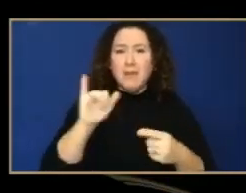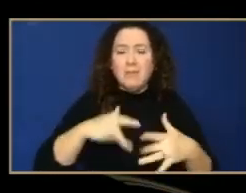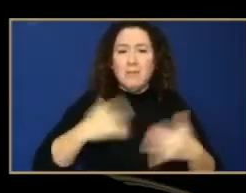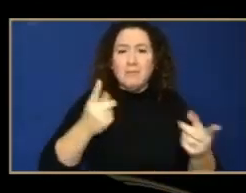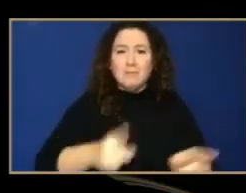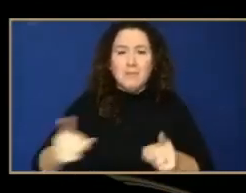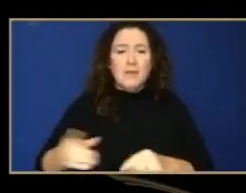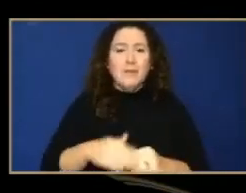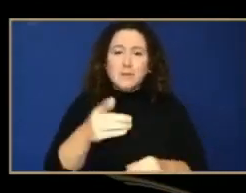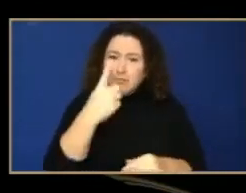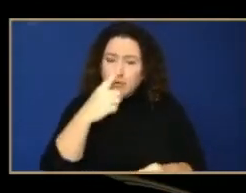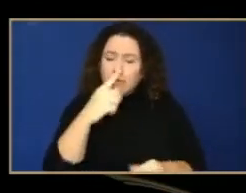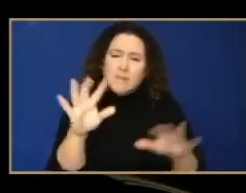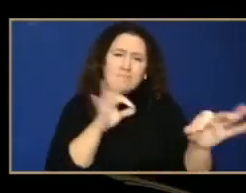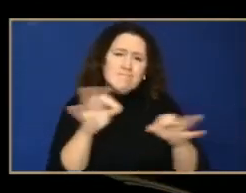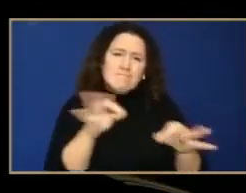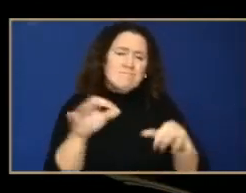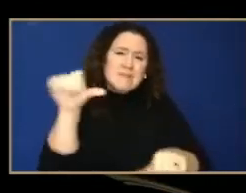what's happening?